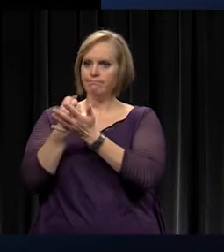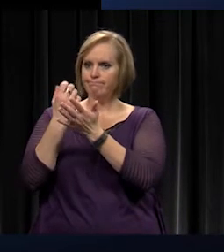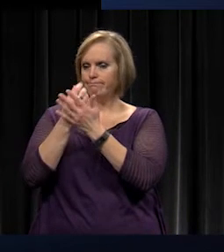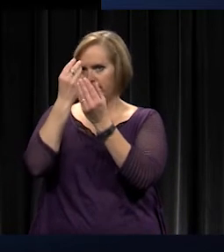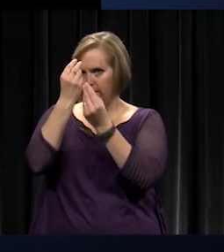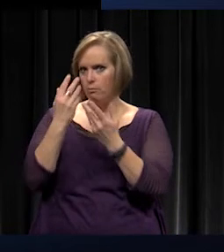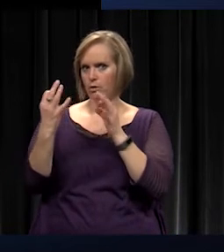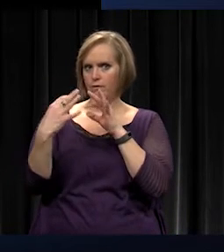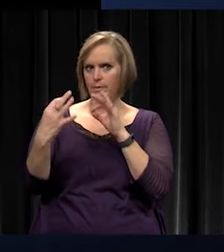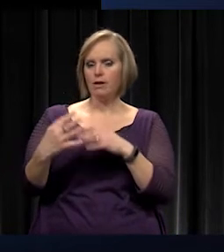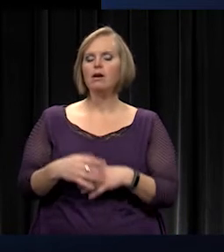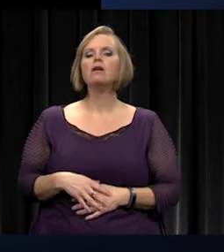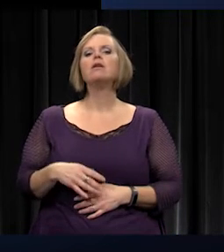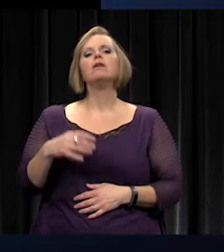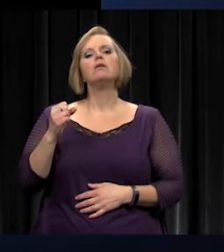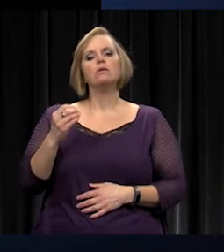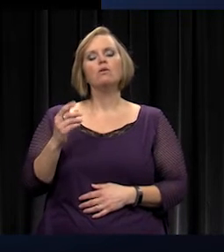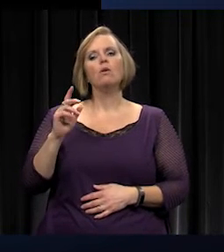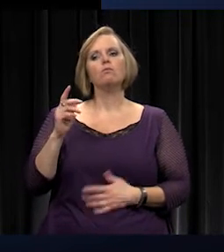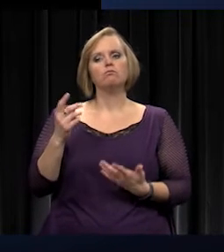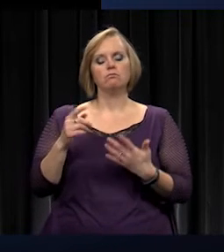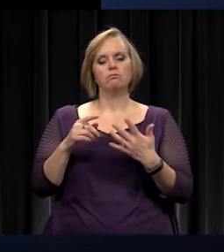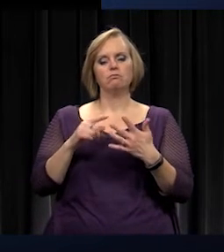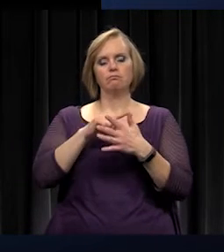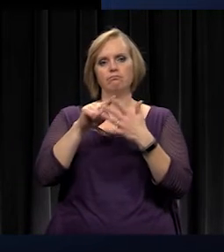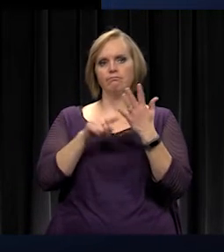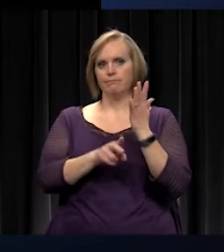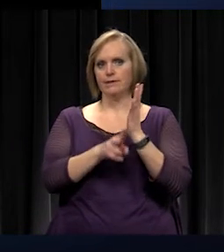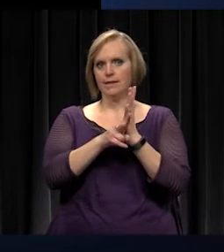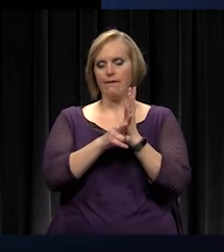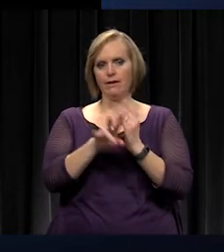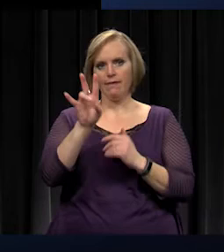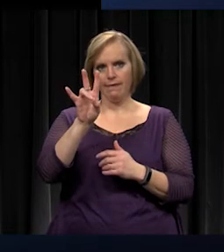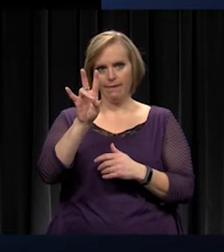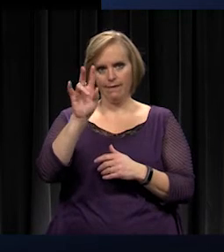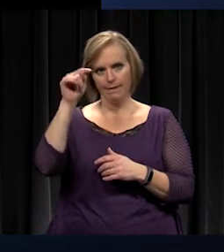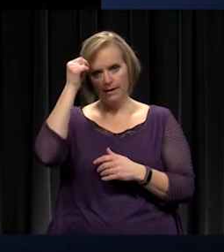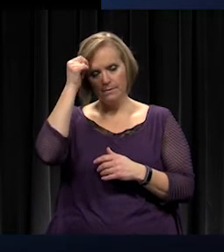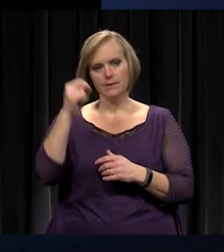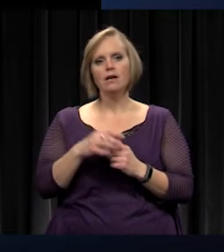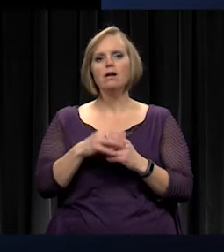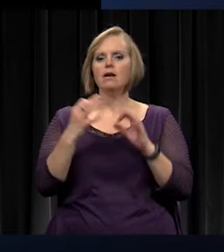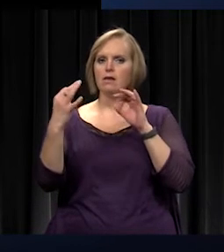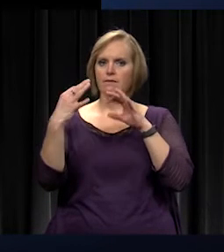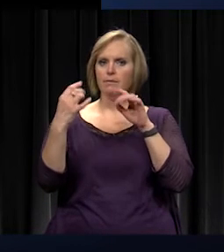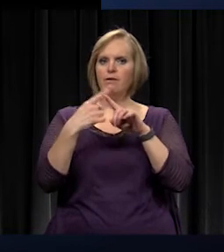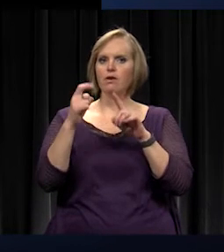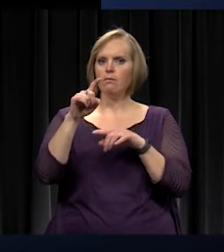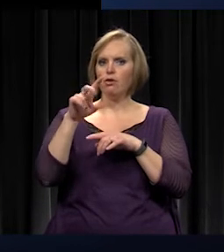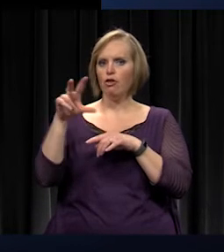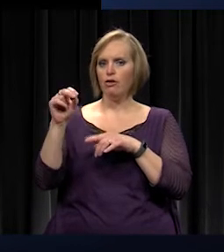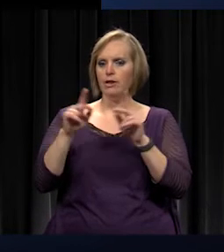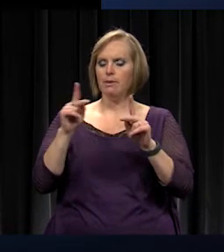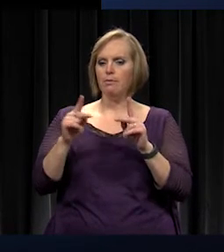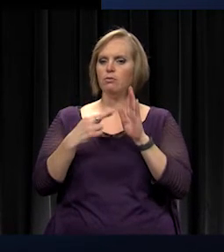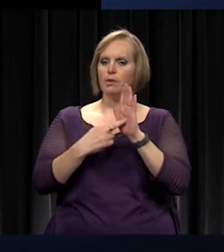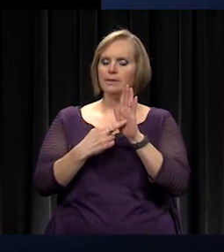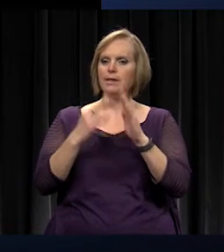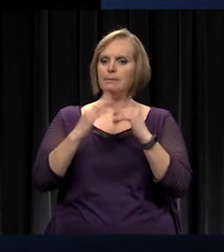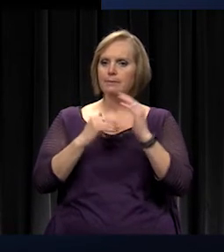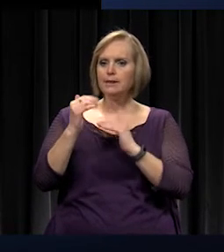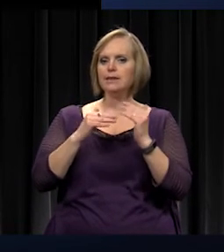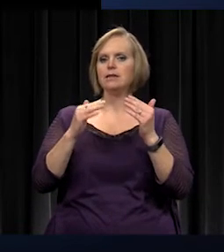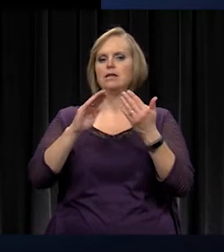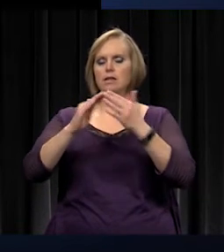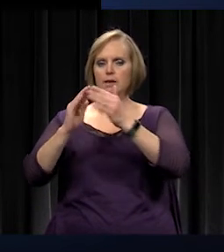So there were seven themes throughout the three sessions. The feedback from these 130 folks representing buildings and the community and parents